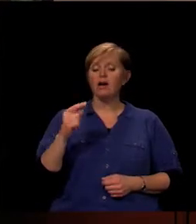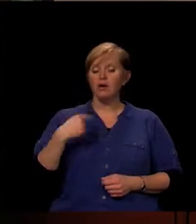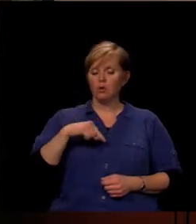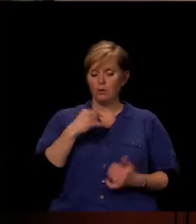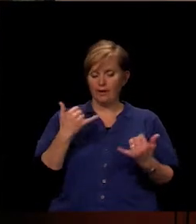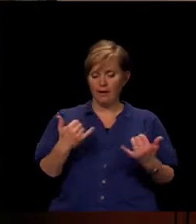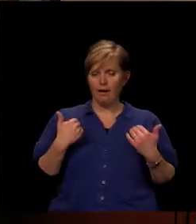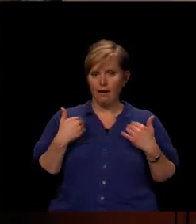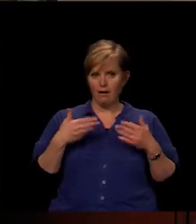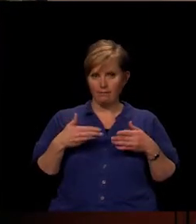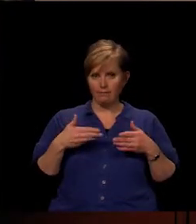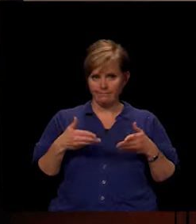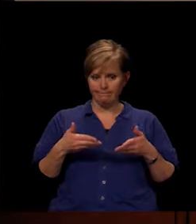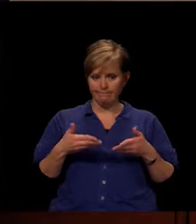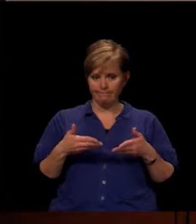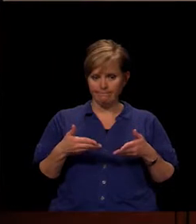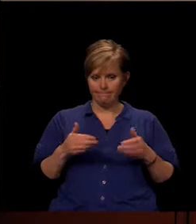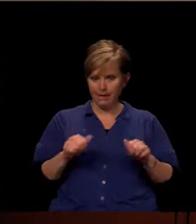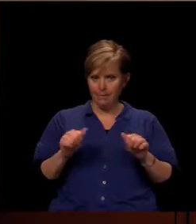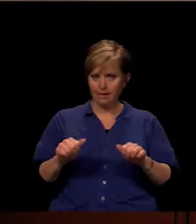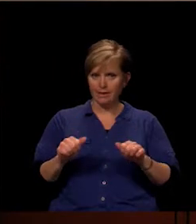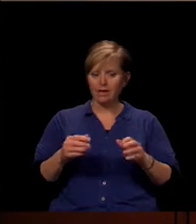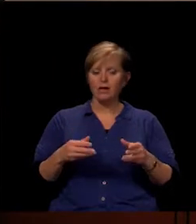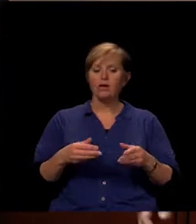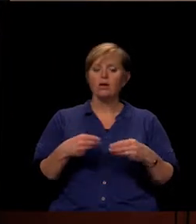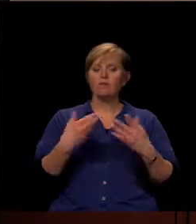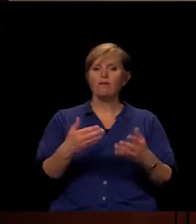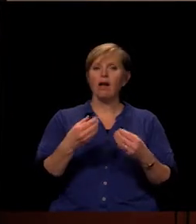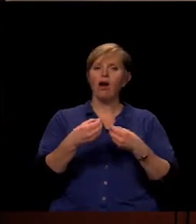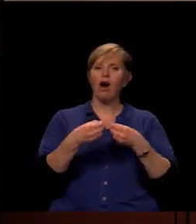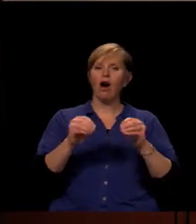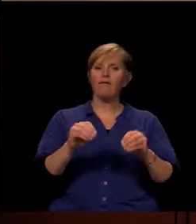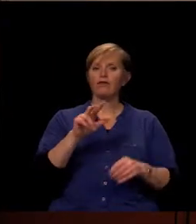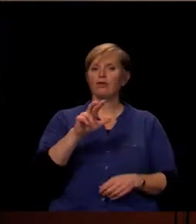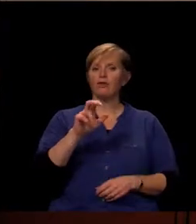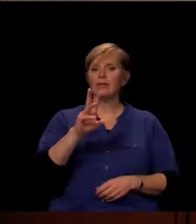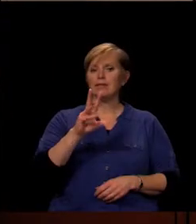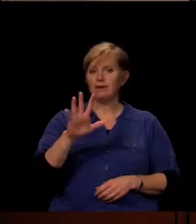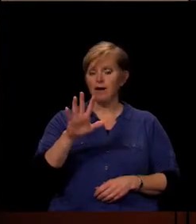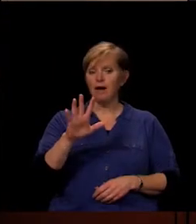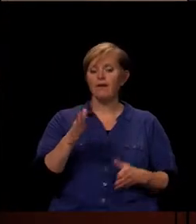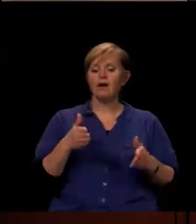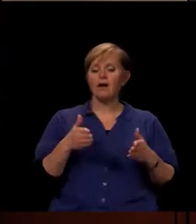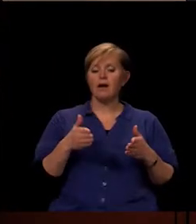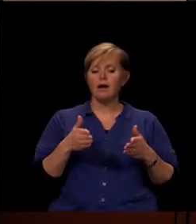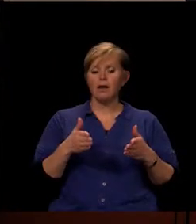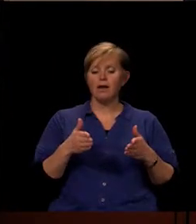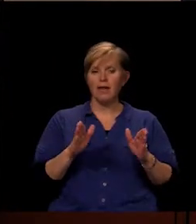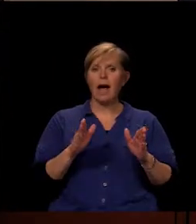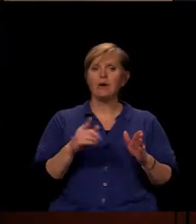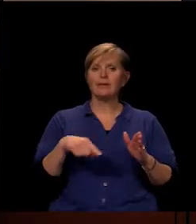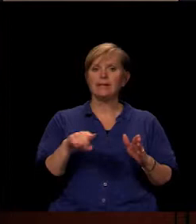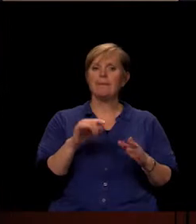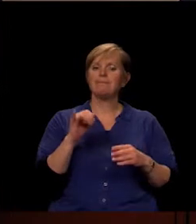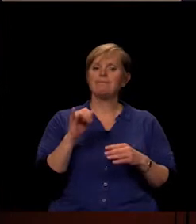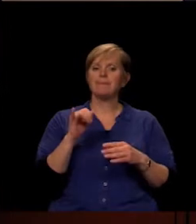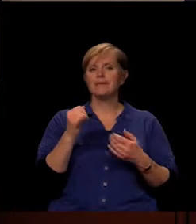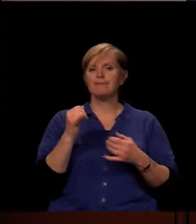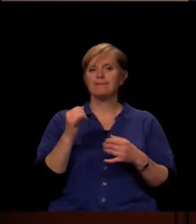staff, as a matter of fact, Office 365, which allows them that industry standard software